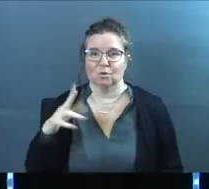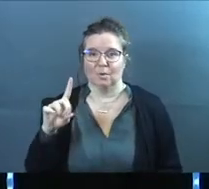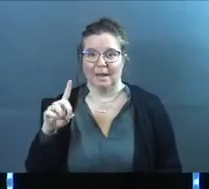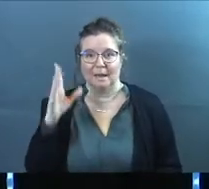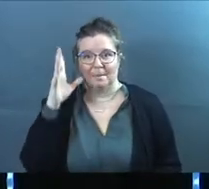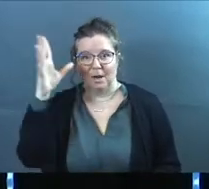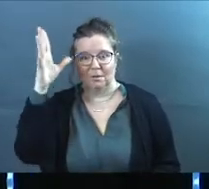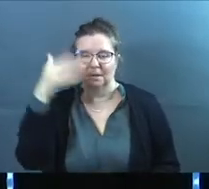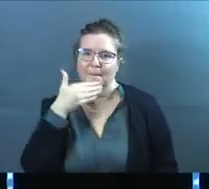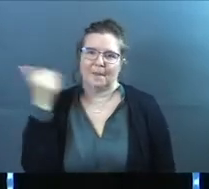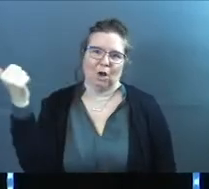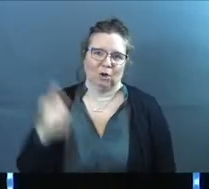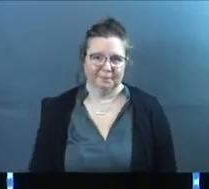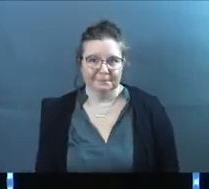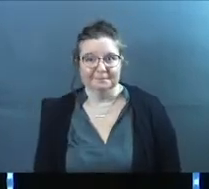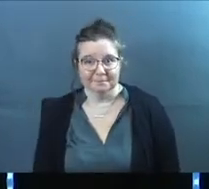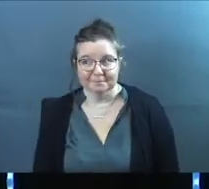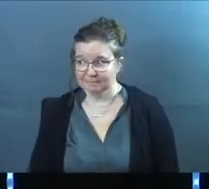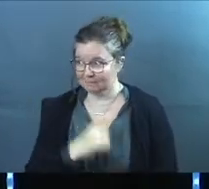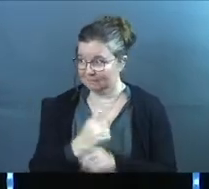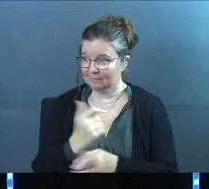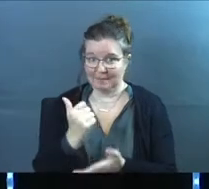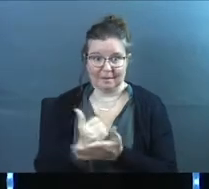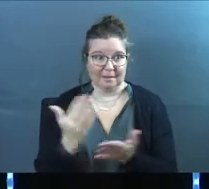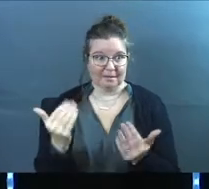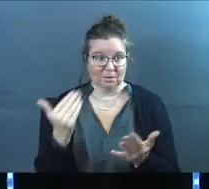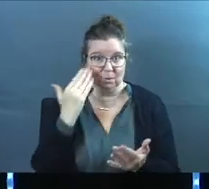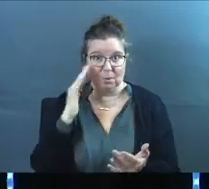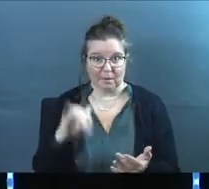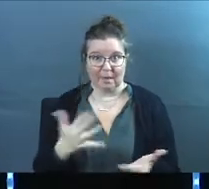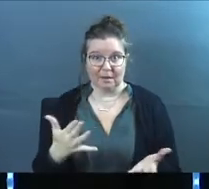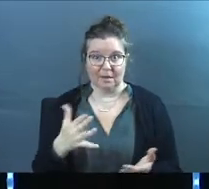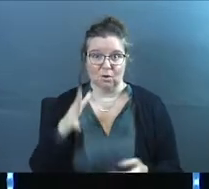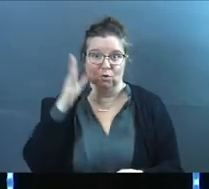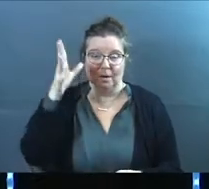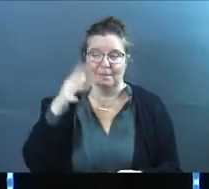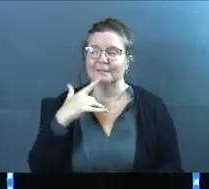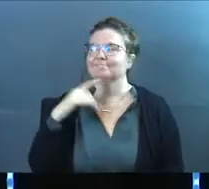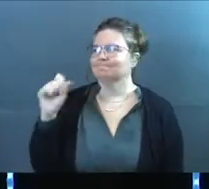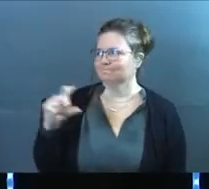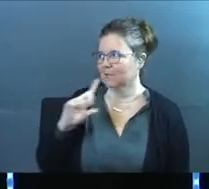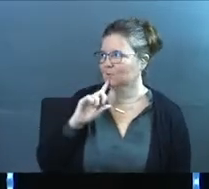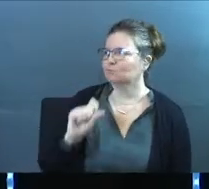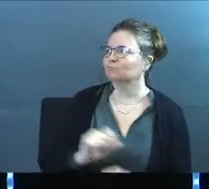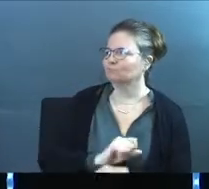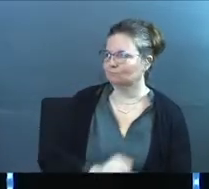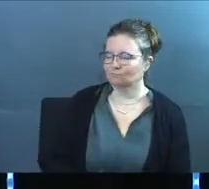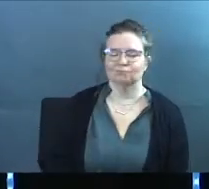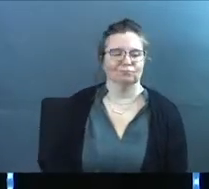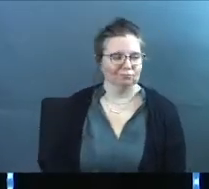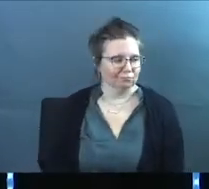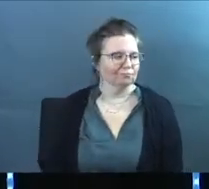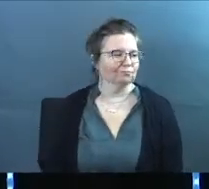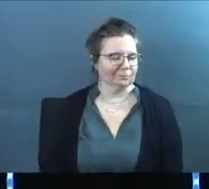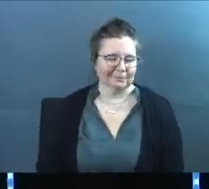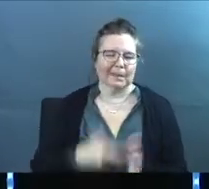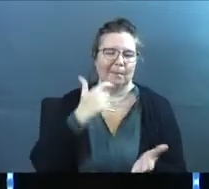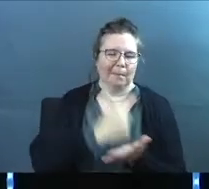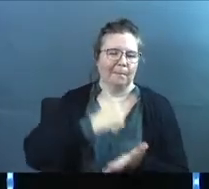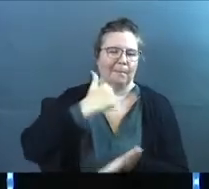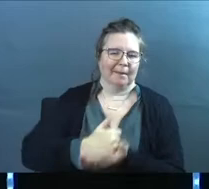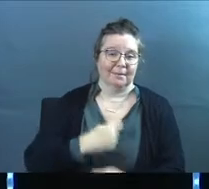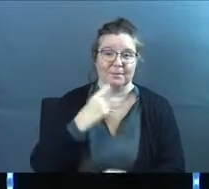are better. Can I get an amen? Is that anybody else that know that? The grandparents are like, that's very true. Double amen, right?